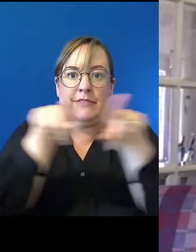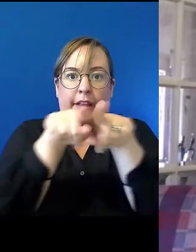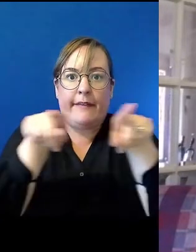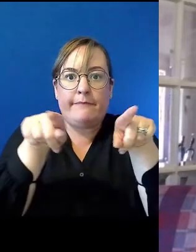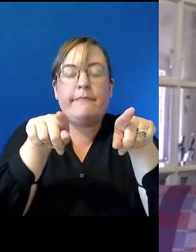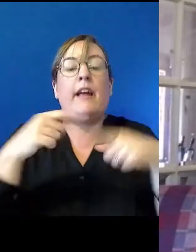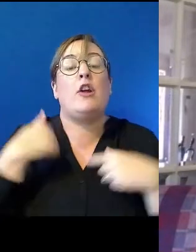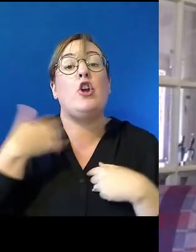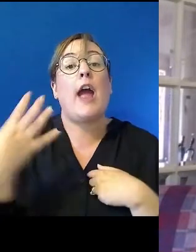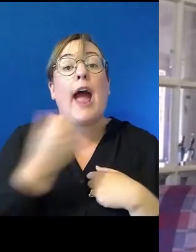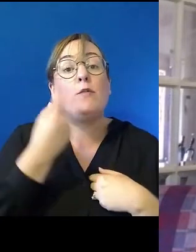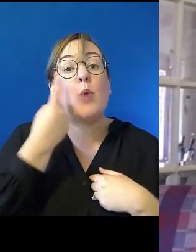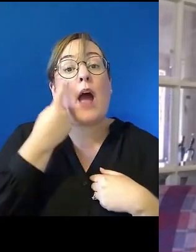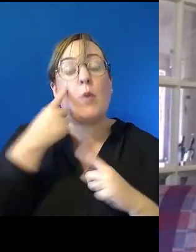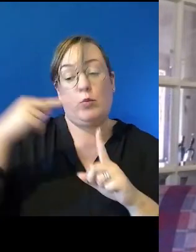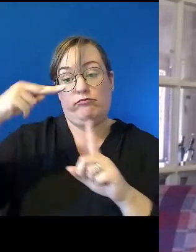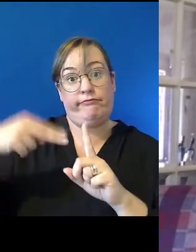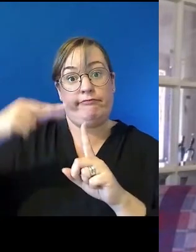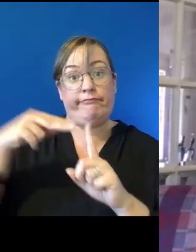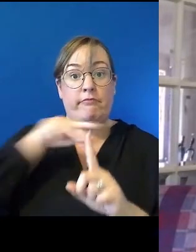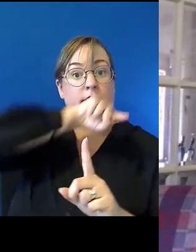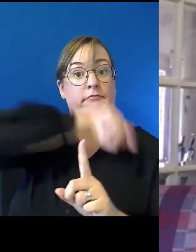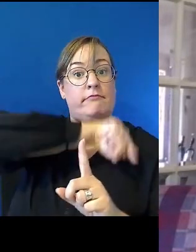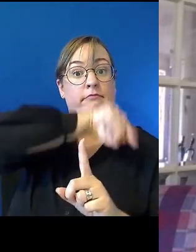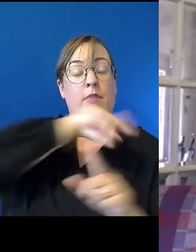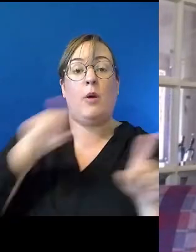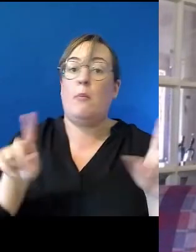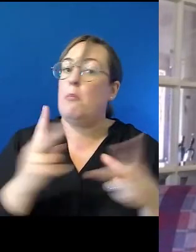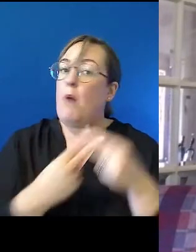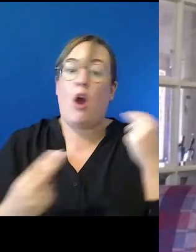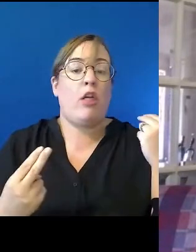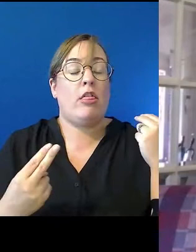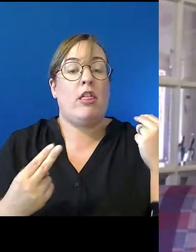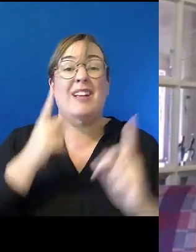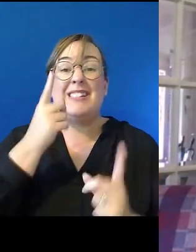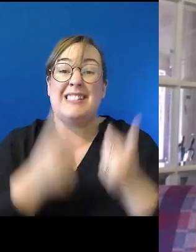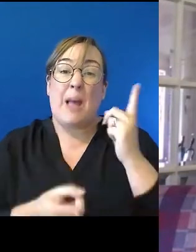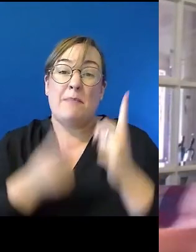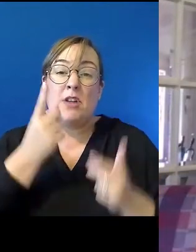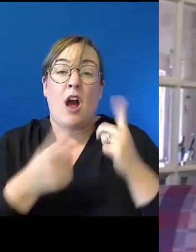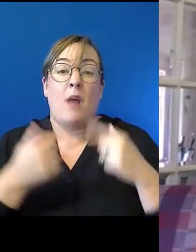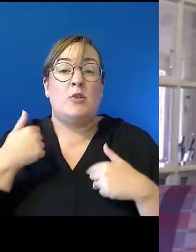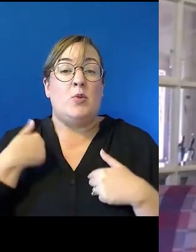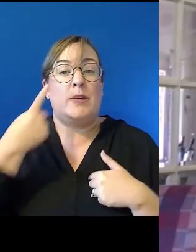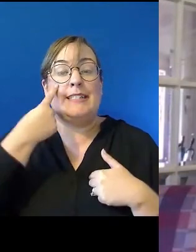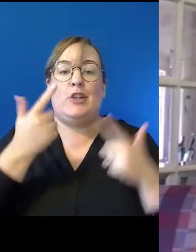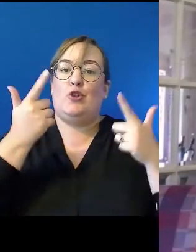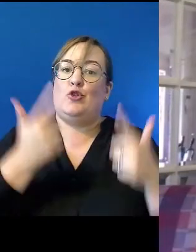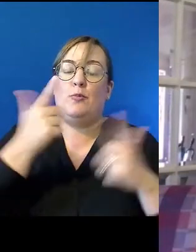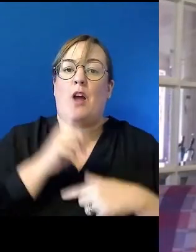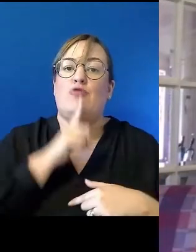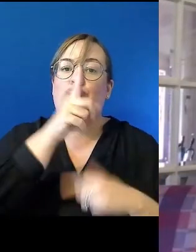reference of, of both parties. And unfortunately, as bureaucrats, we often aren't able to get out to organisations